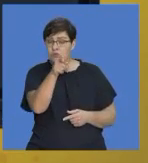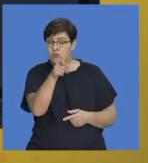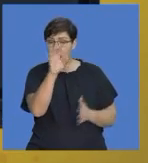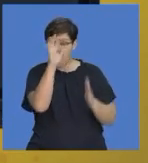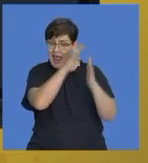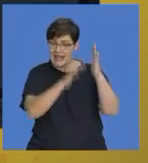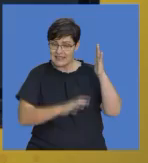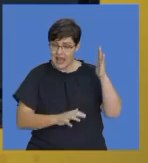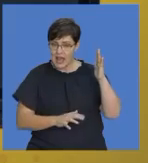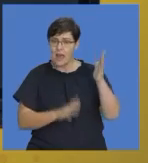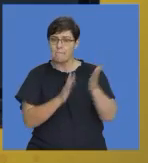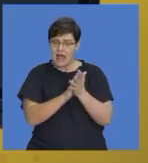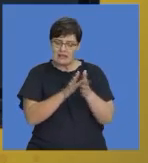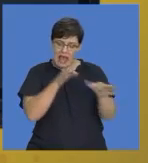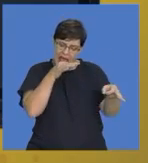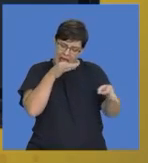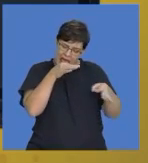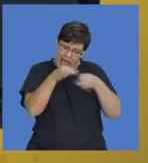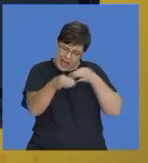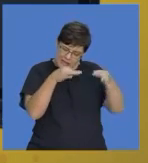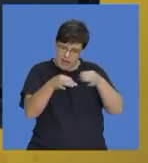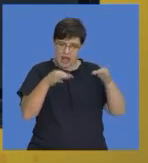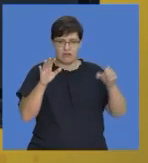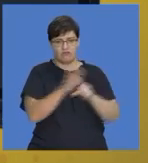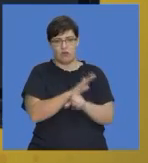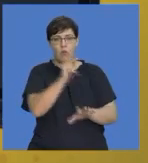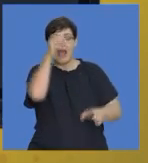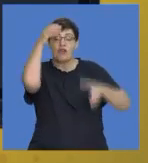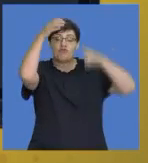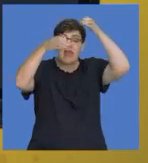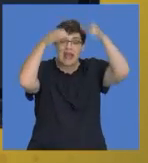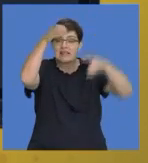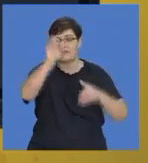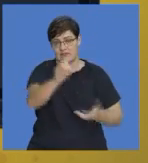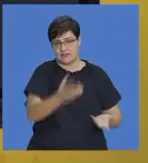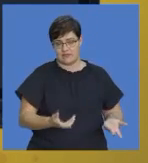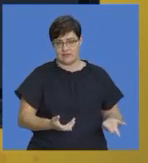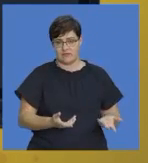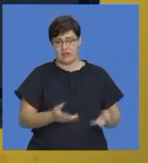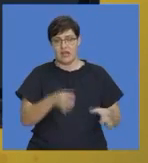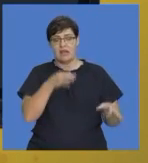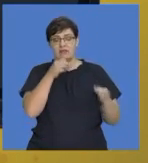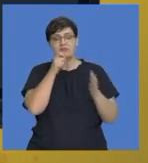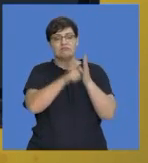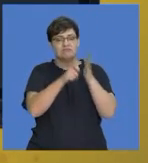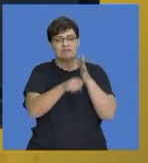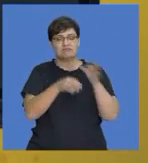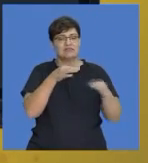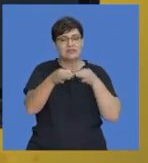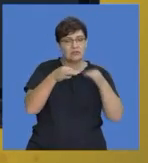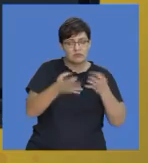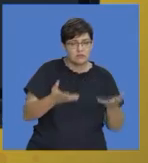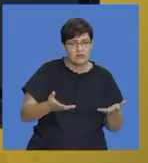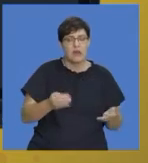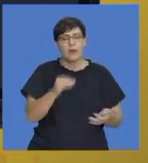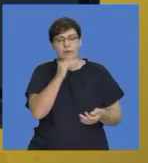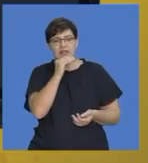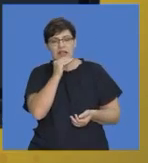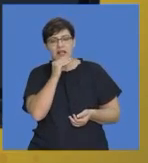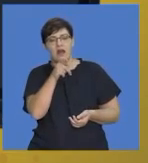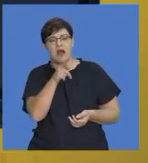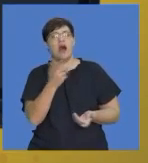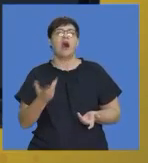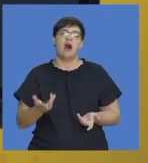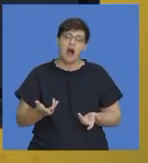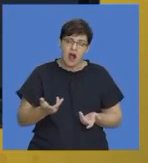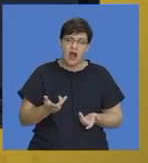are descriptive, because remember, you are being creative. So, descriptive writing means that you need to ensure that you are able to describe